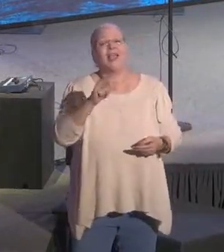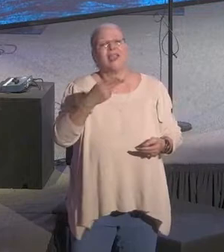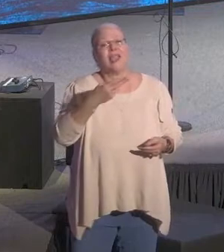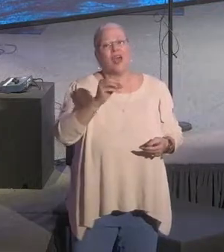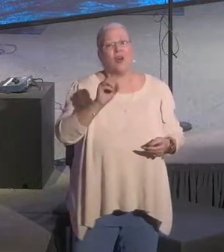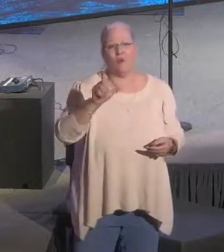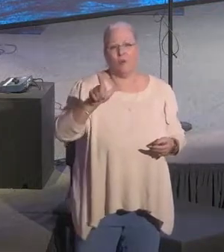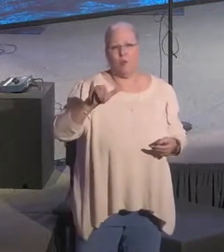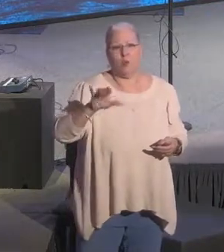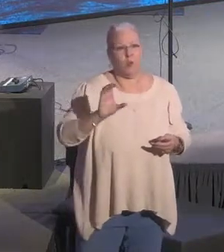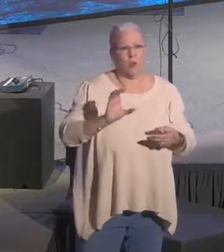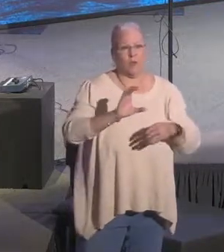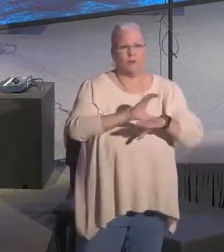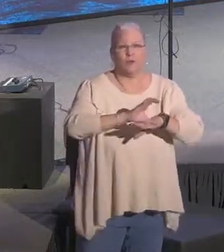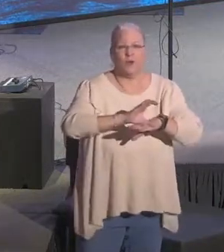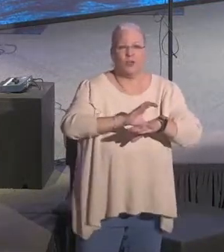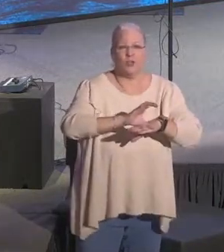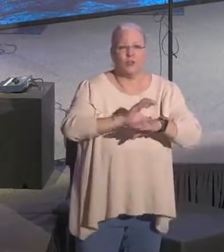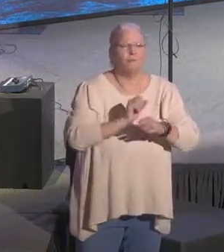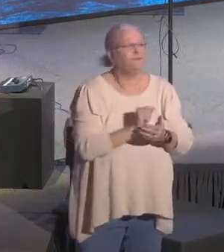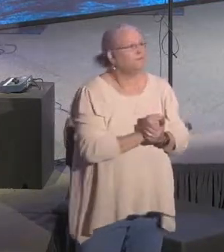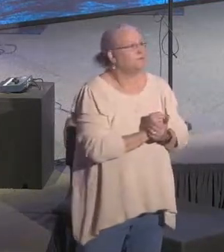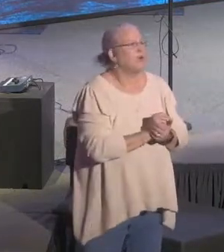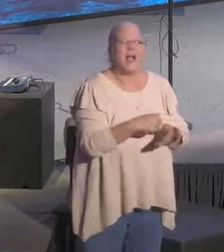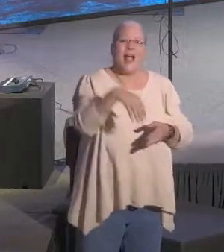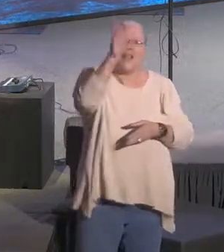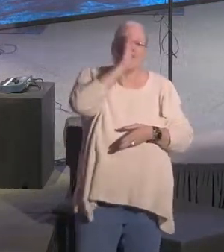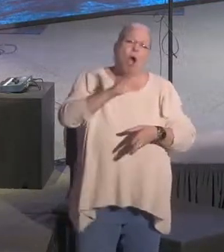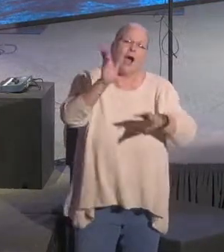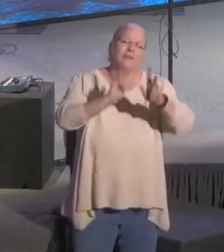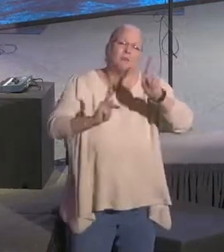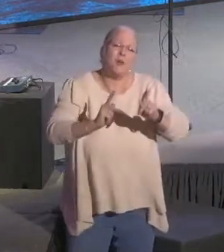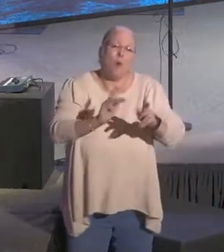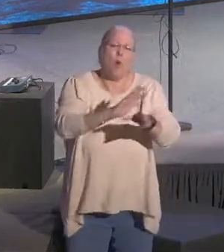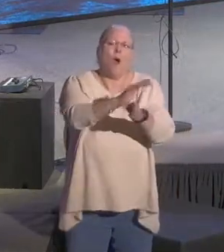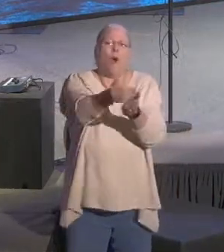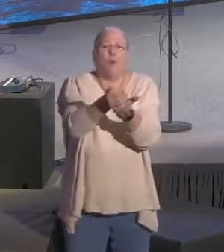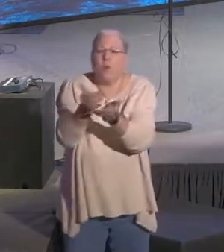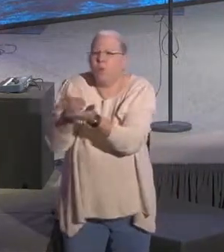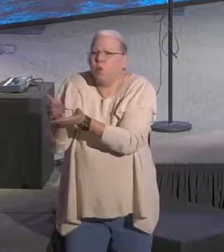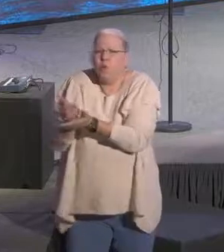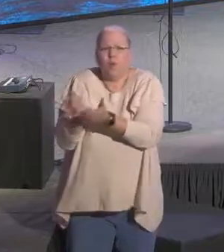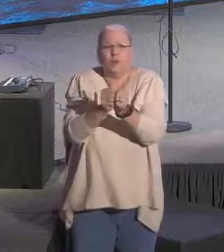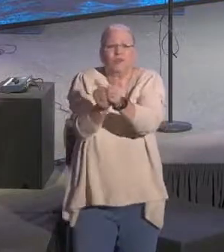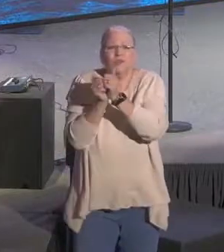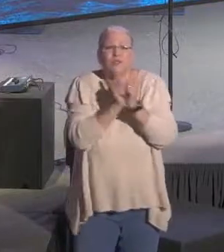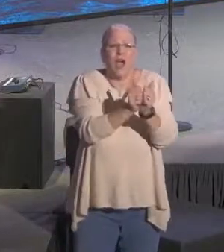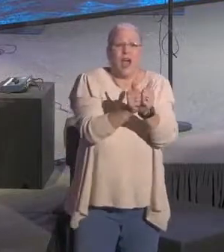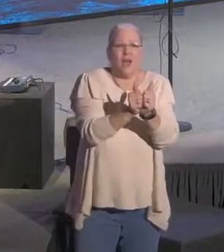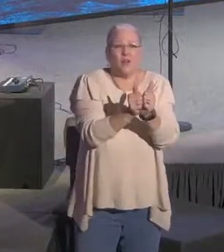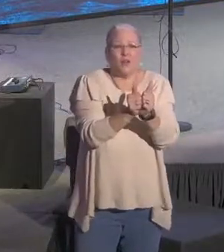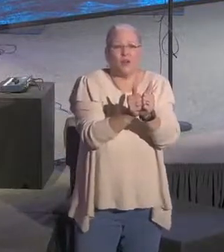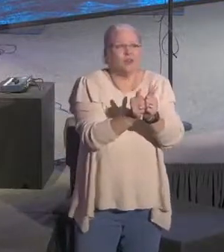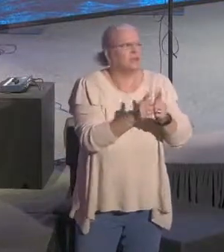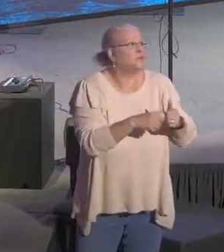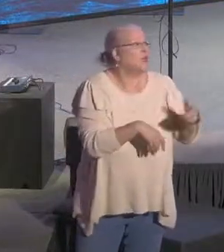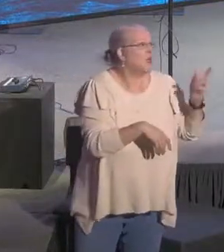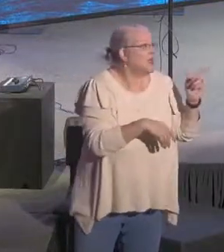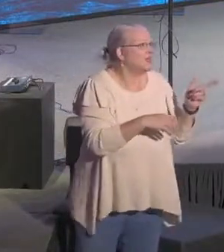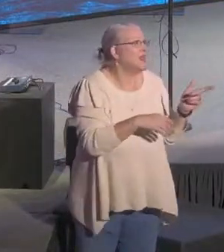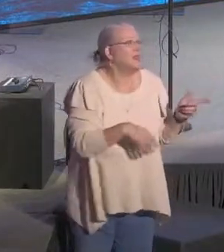Actually, the word in the original language, the word's ecclesia, God's people gathering together. 1 Corinthians 12 says,